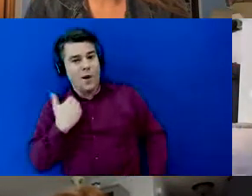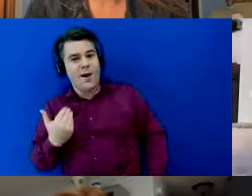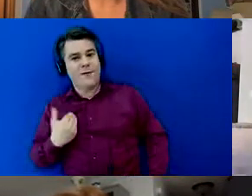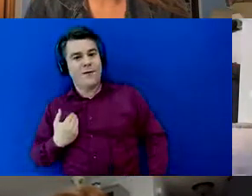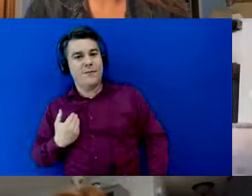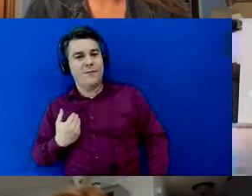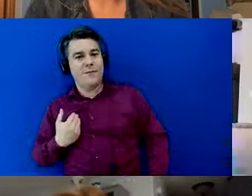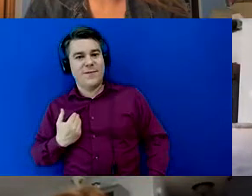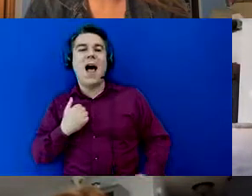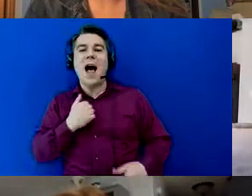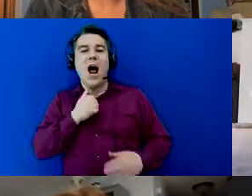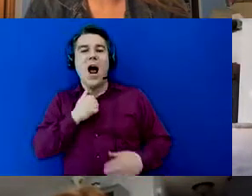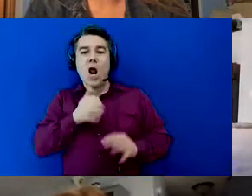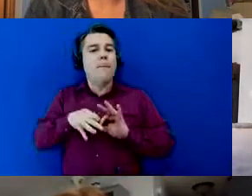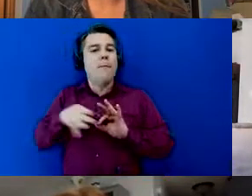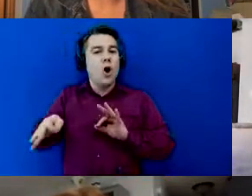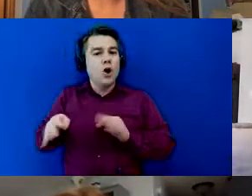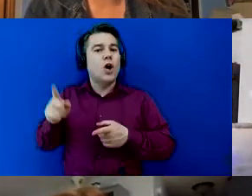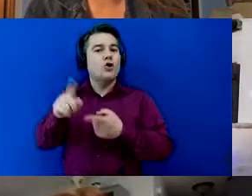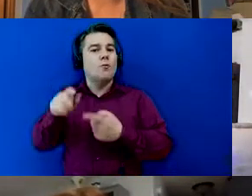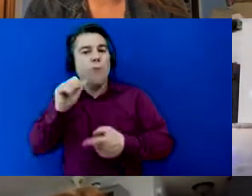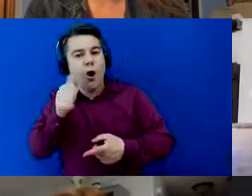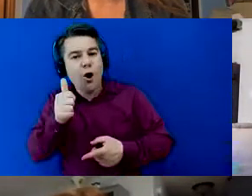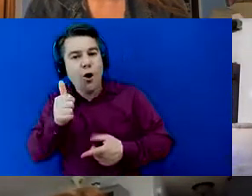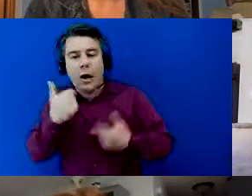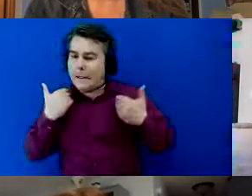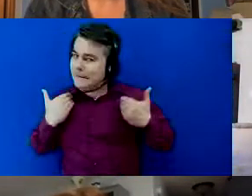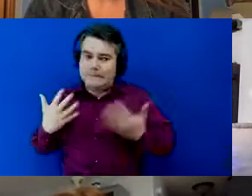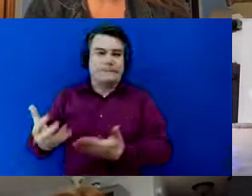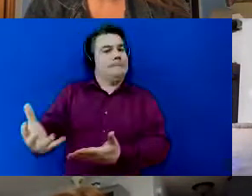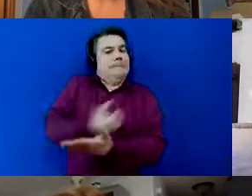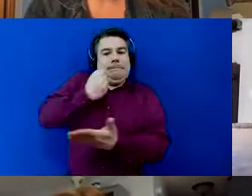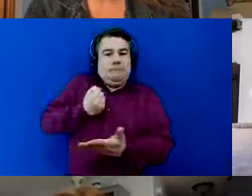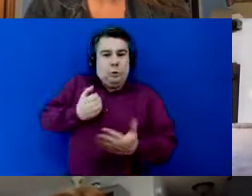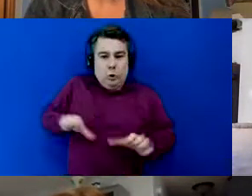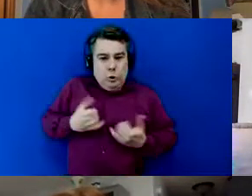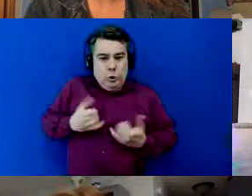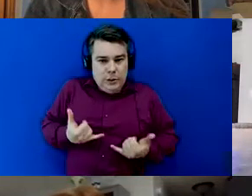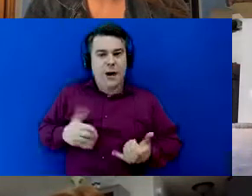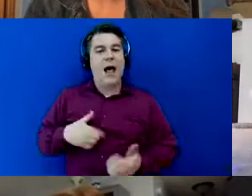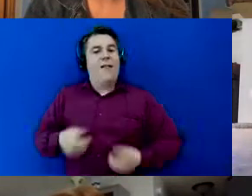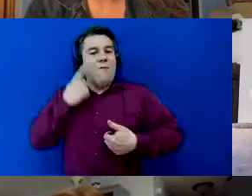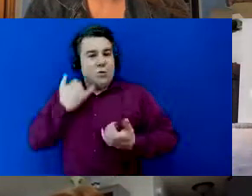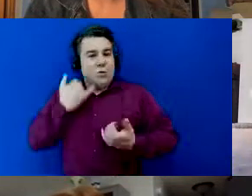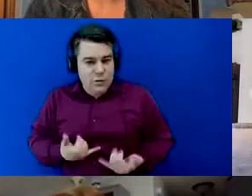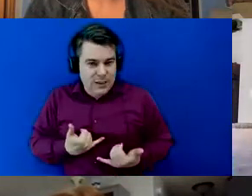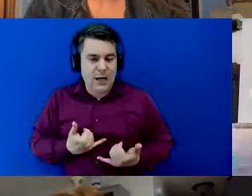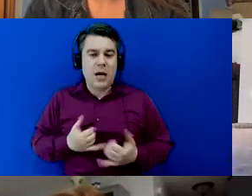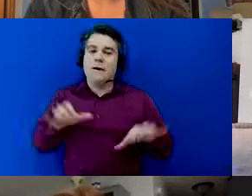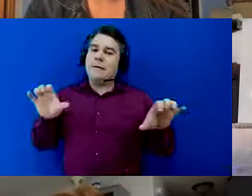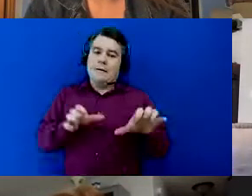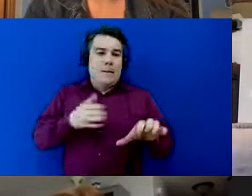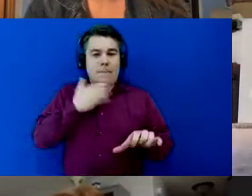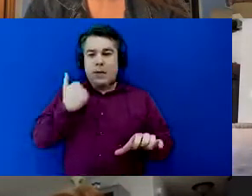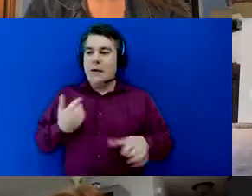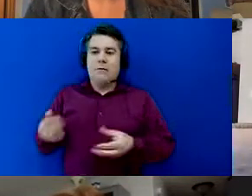put things off to tomorrow I did the things today I lived for today and did the best with what I was